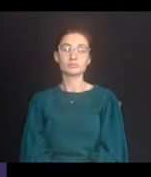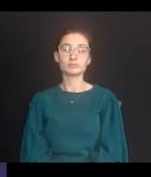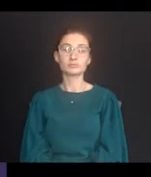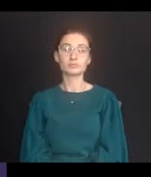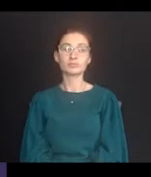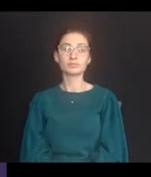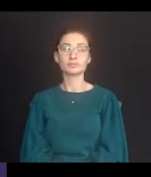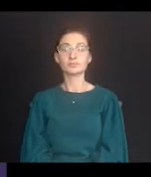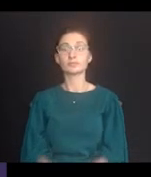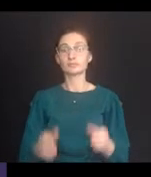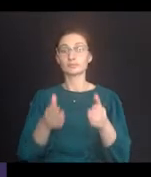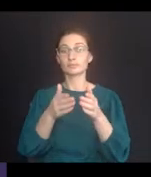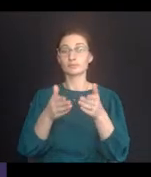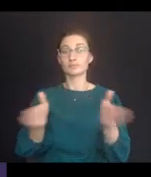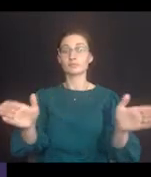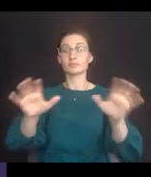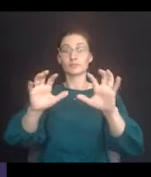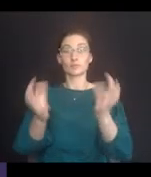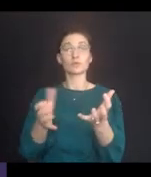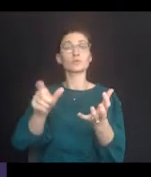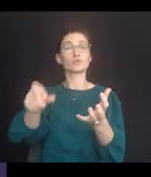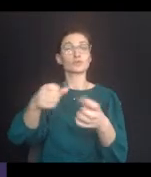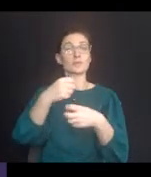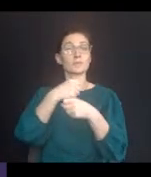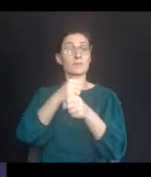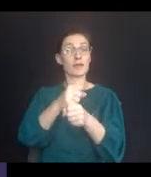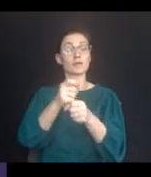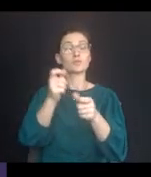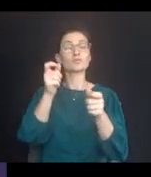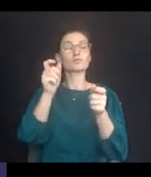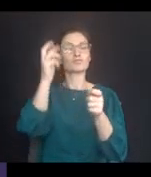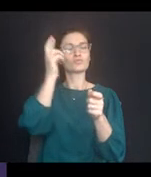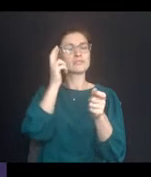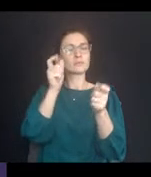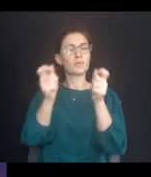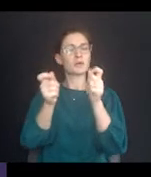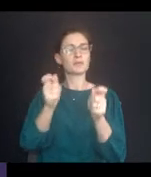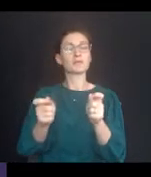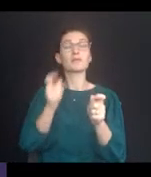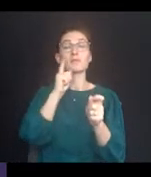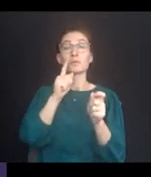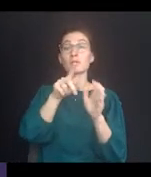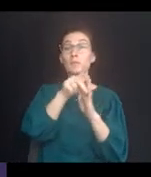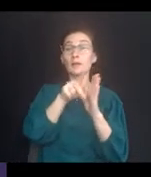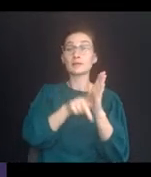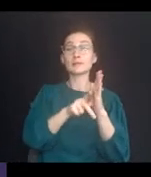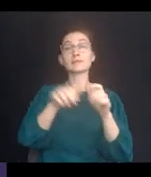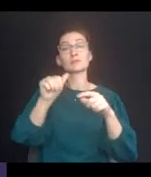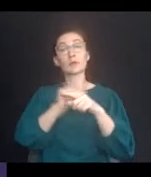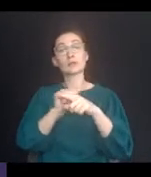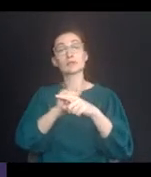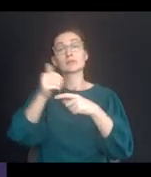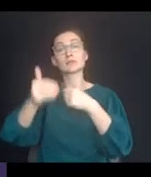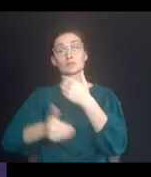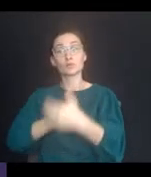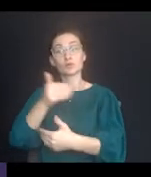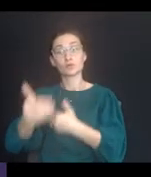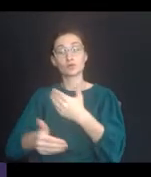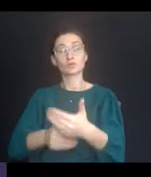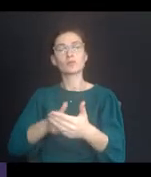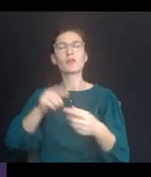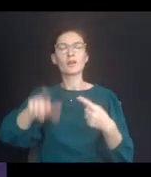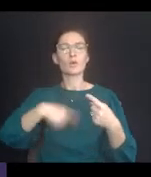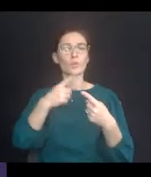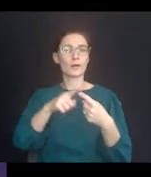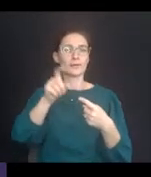So, a public entity is required to make reasonable modifications in policies, practices, or procedures when